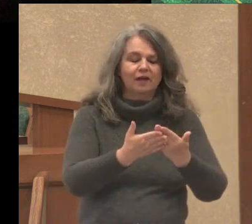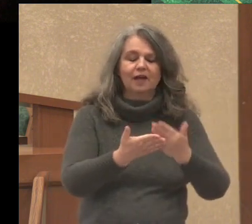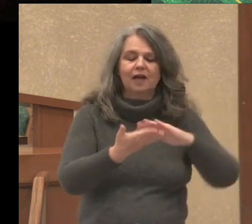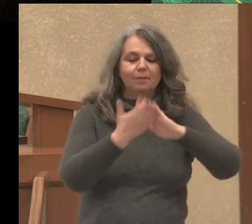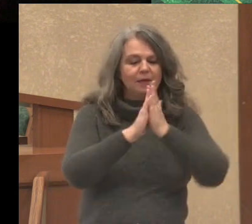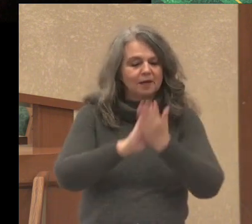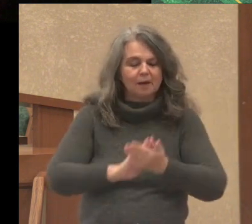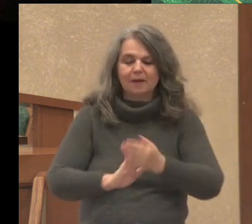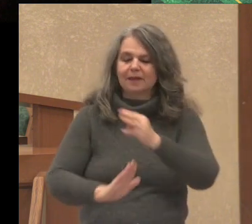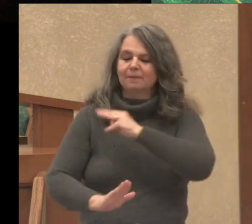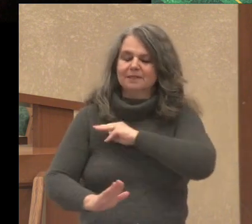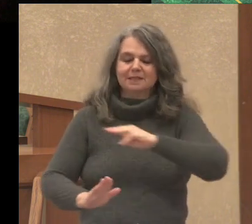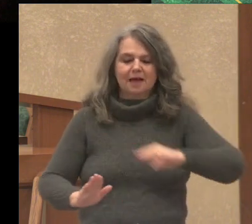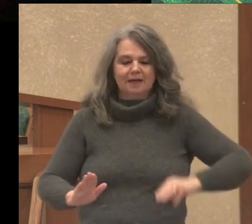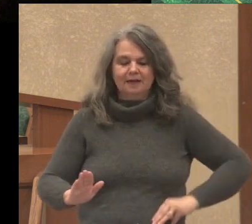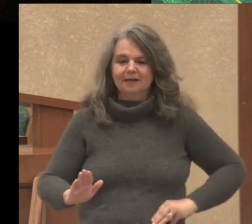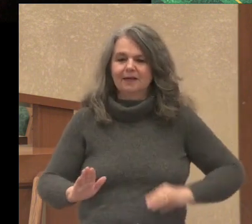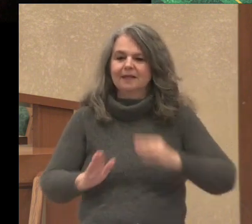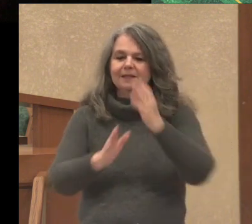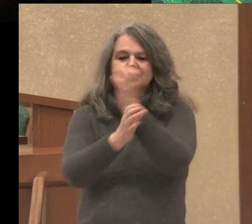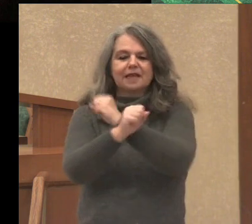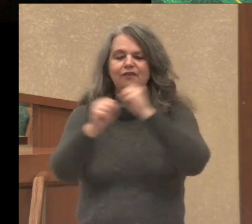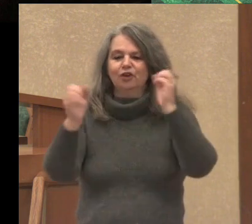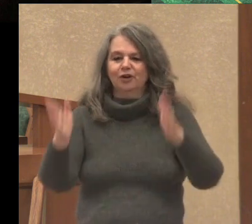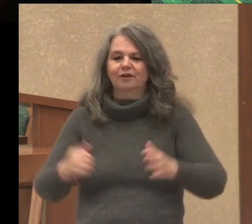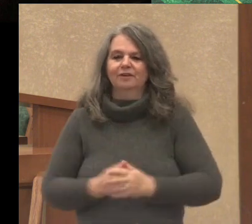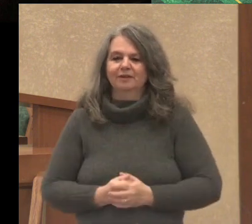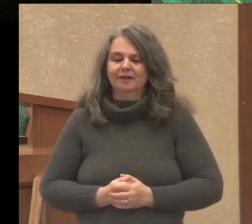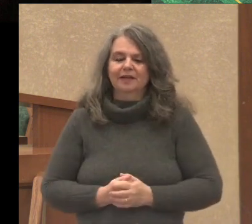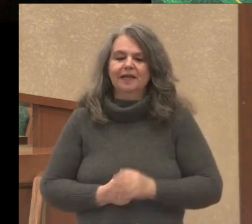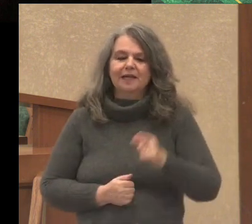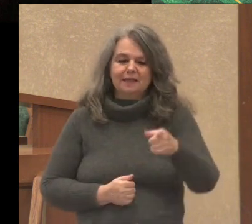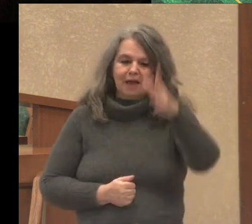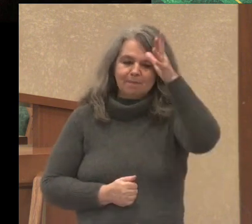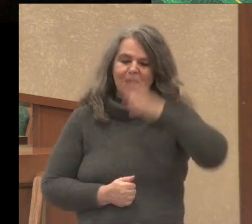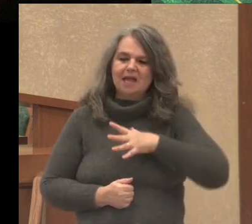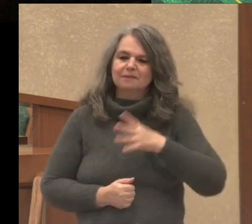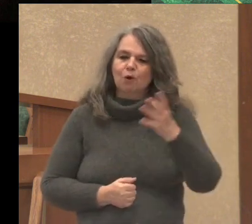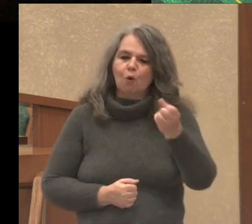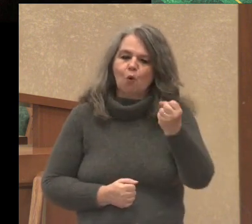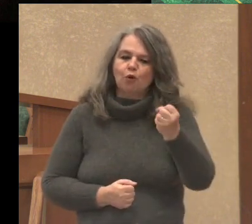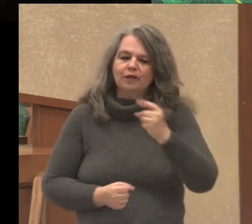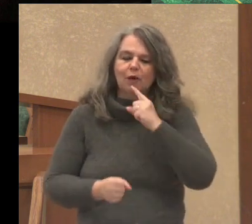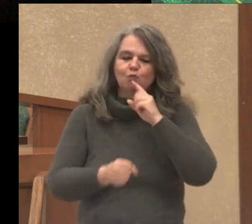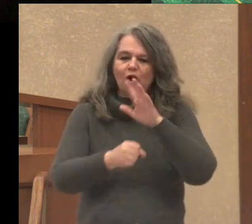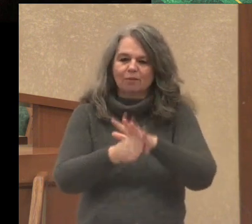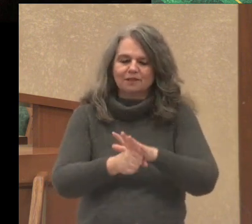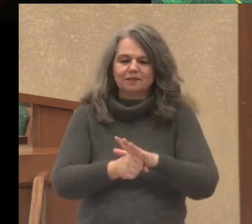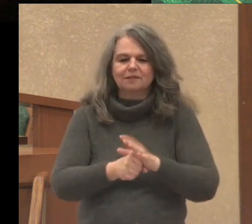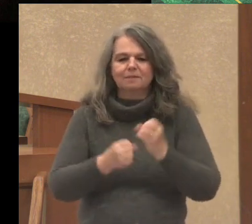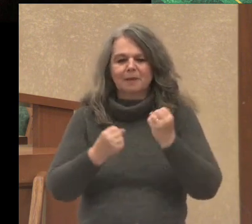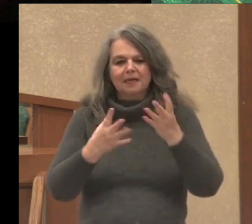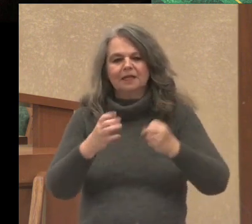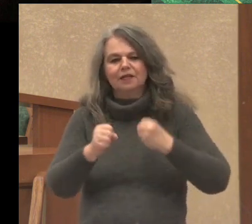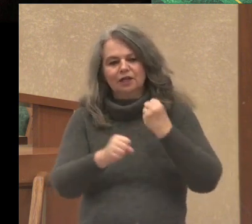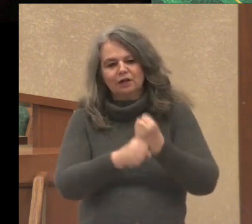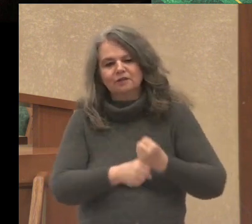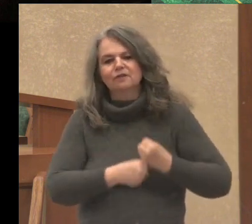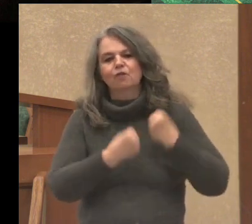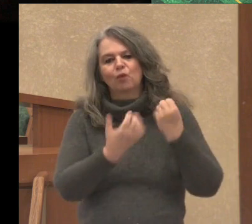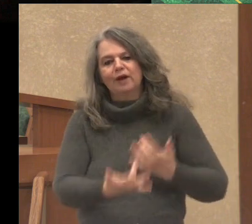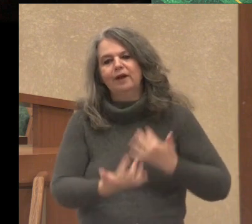Messiah. Simeon had been holding on to the promise that after all these years of waiting,